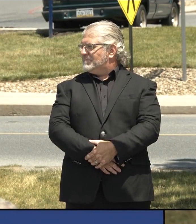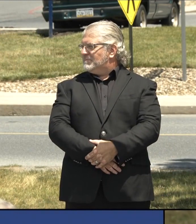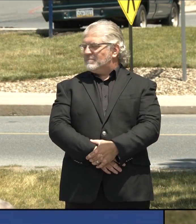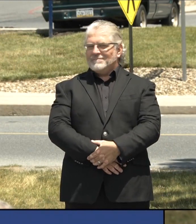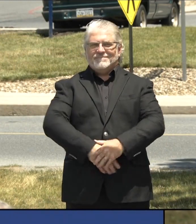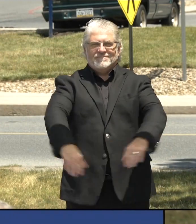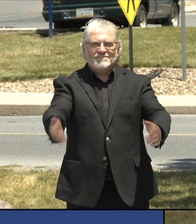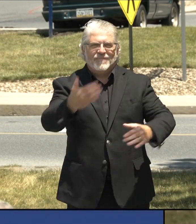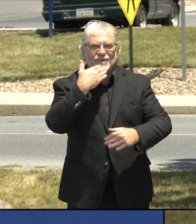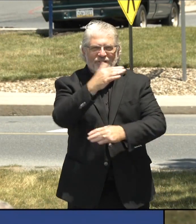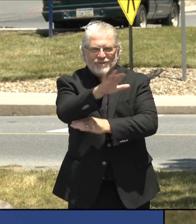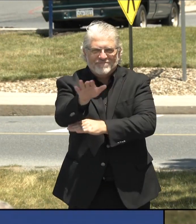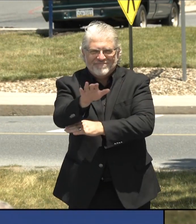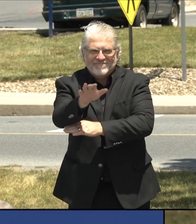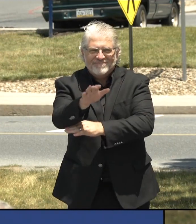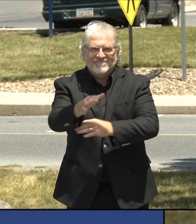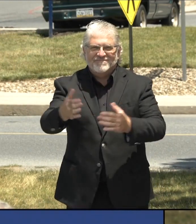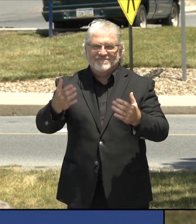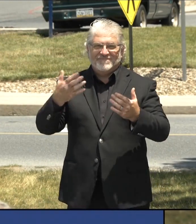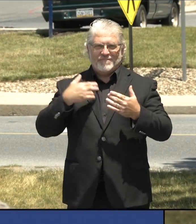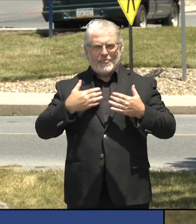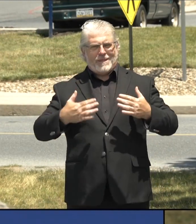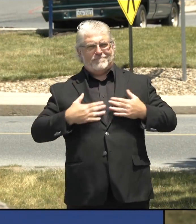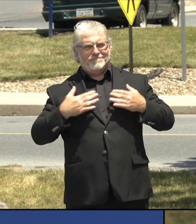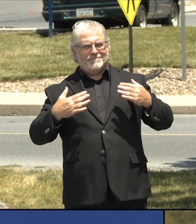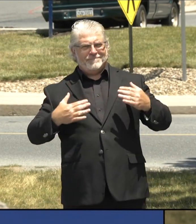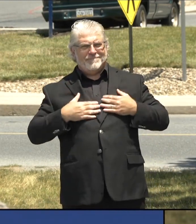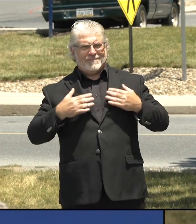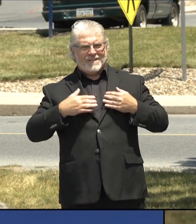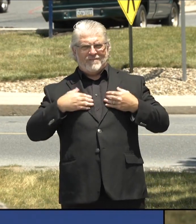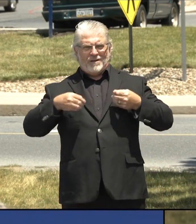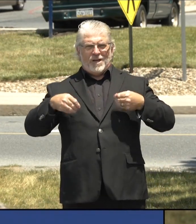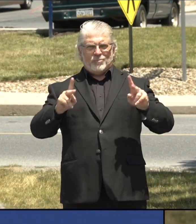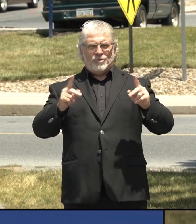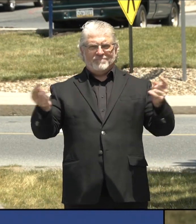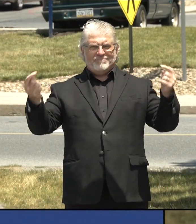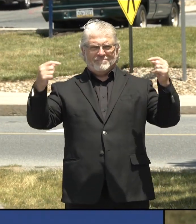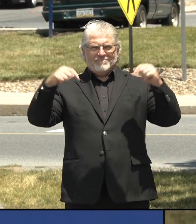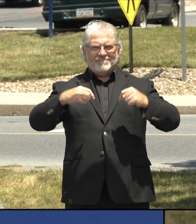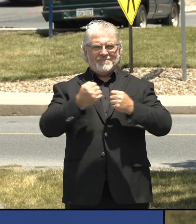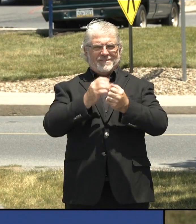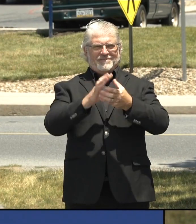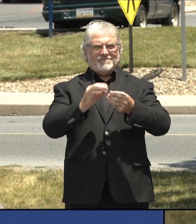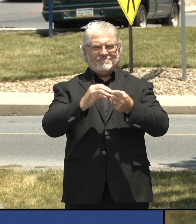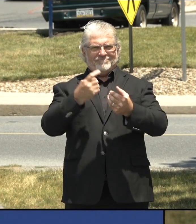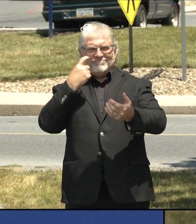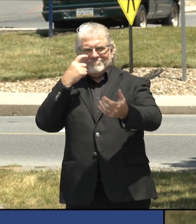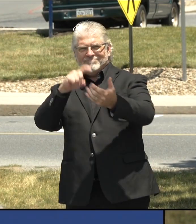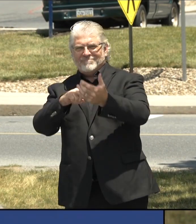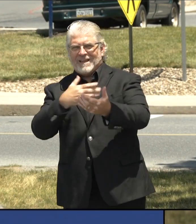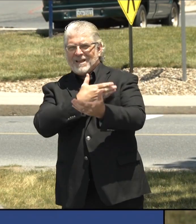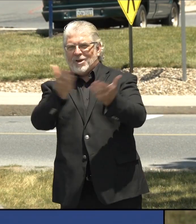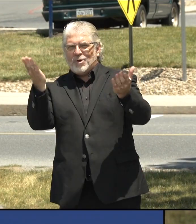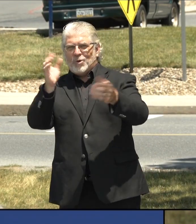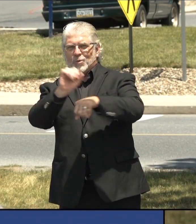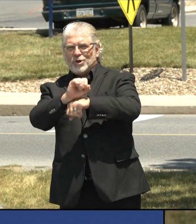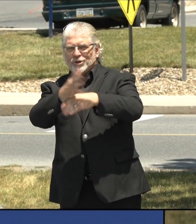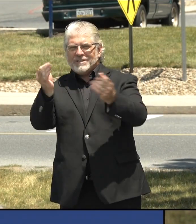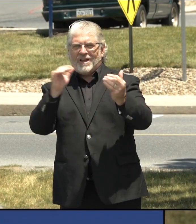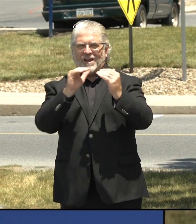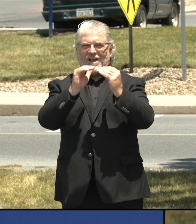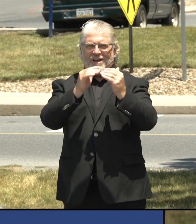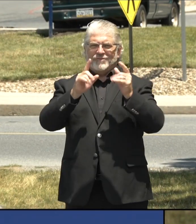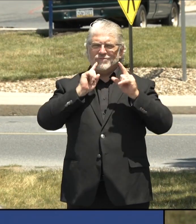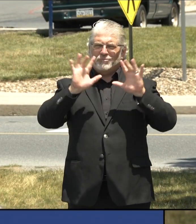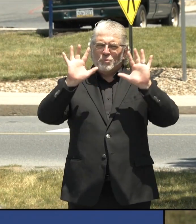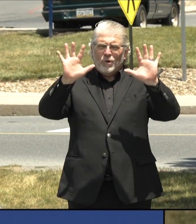Good afternoon. I'm very pleased to have this opportunity to recognize our employees and my colleagues for their stellar work during